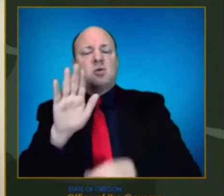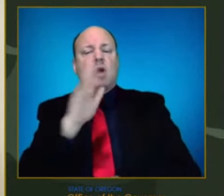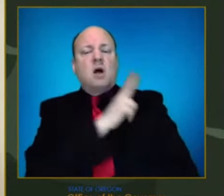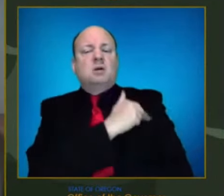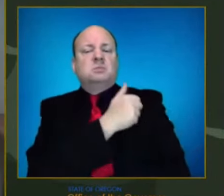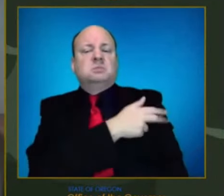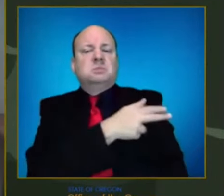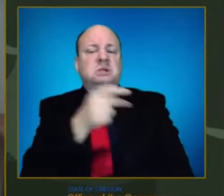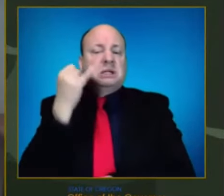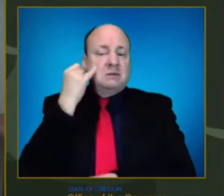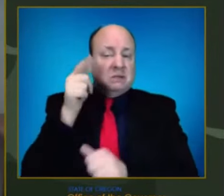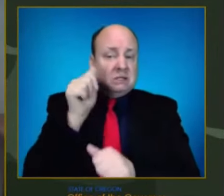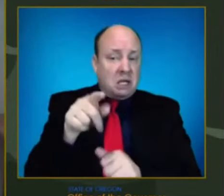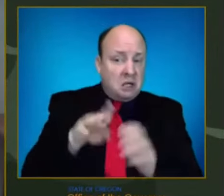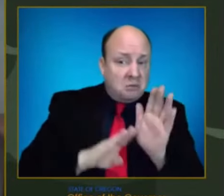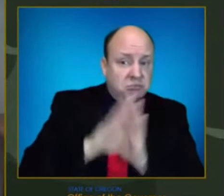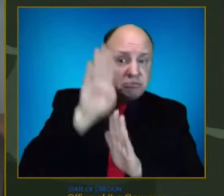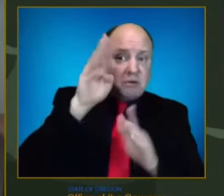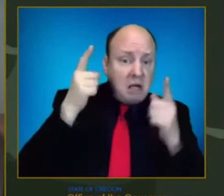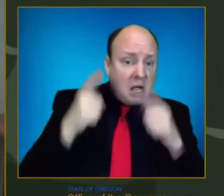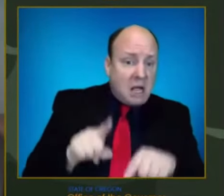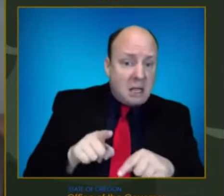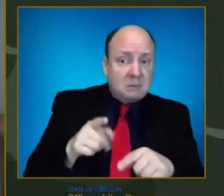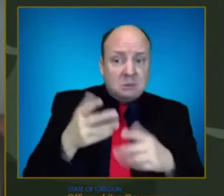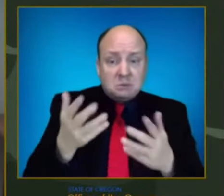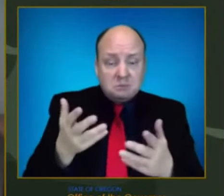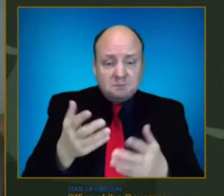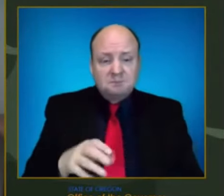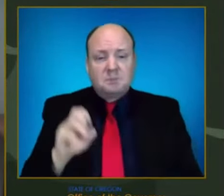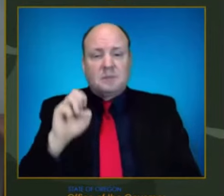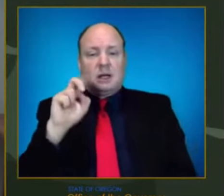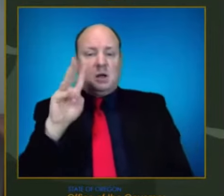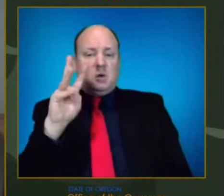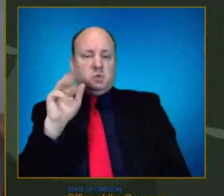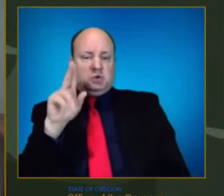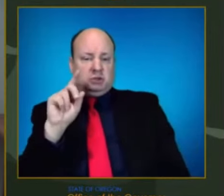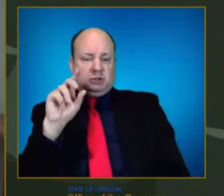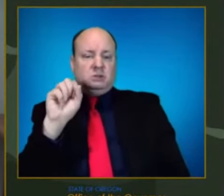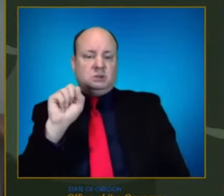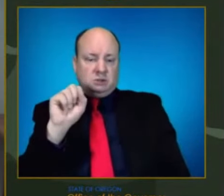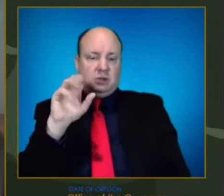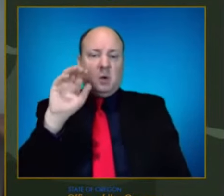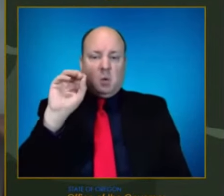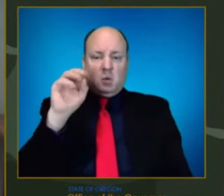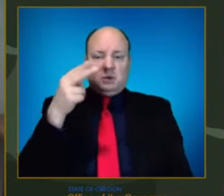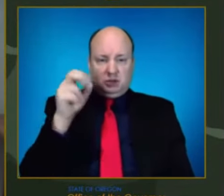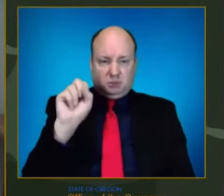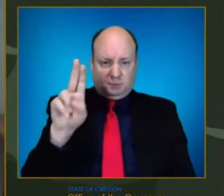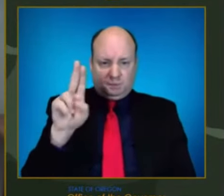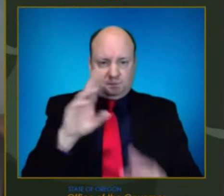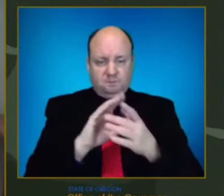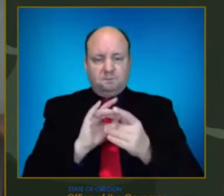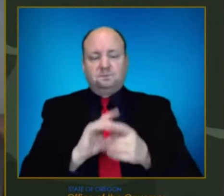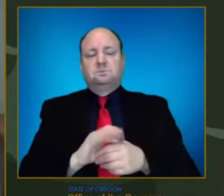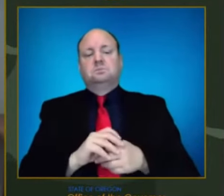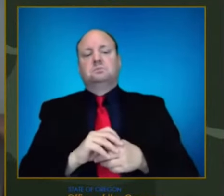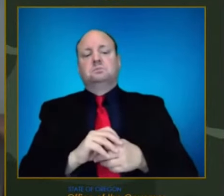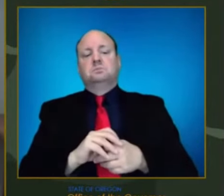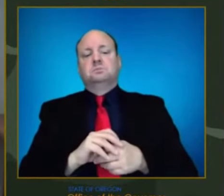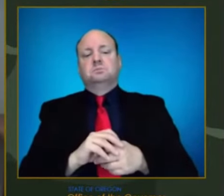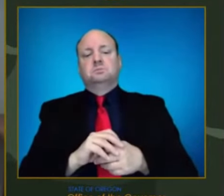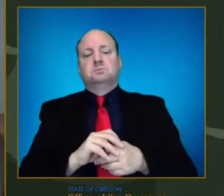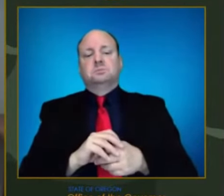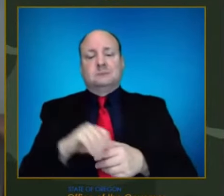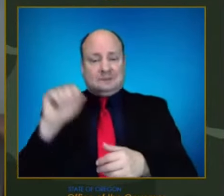Thank you, Governor. That's actually a point that I would really like to emphasize is that Dr. Graven is showing us the forecast for